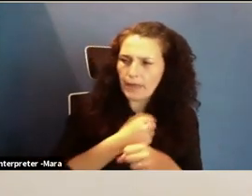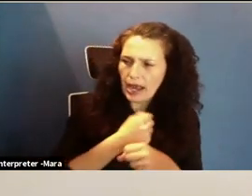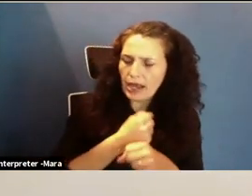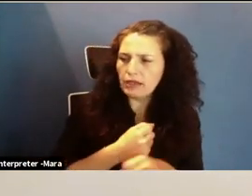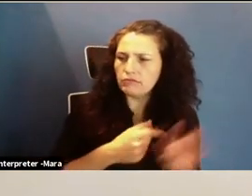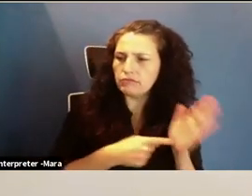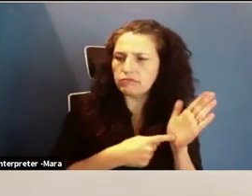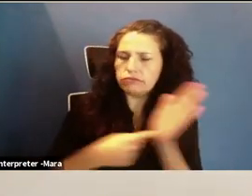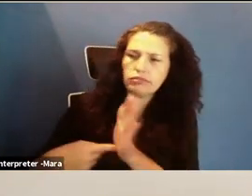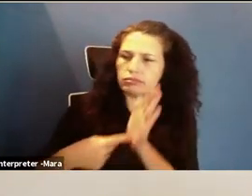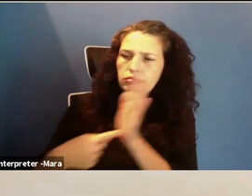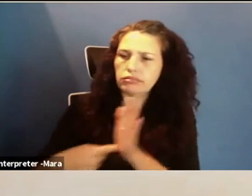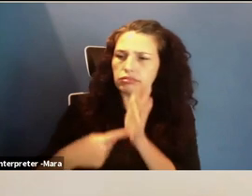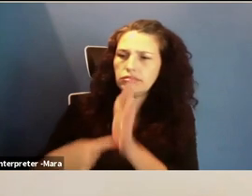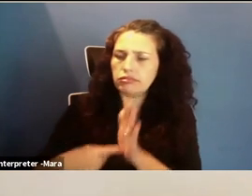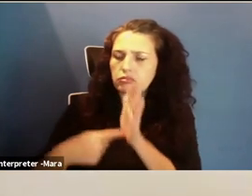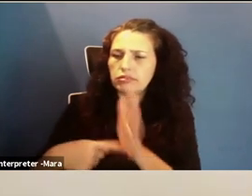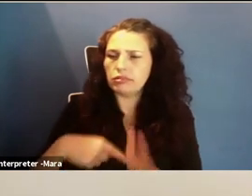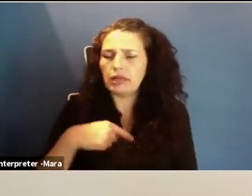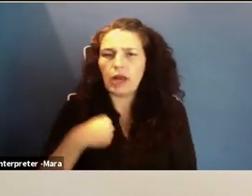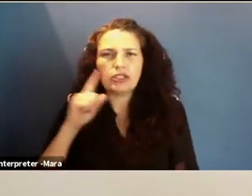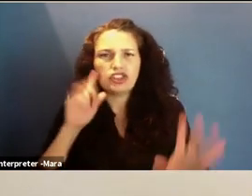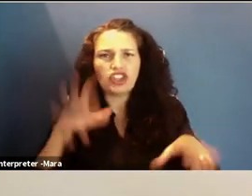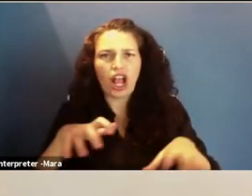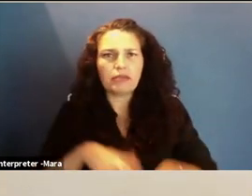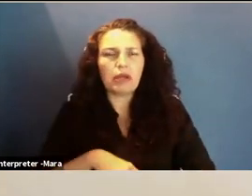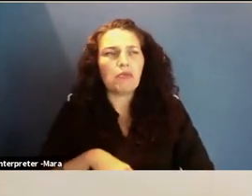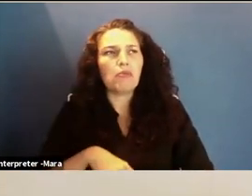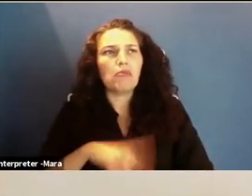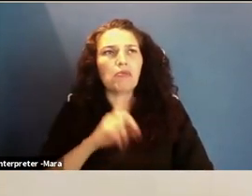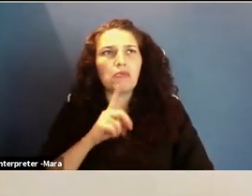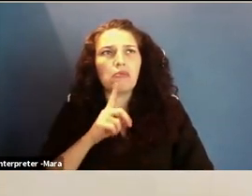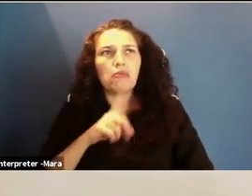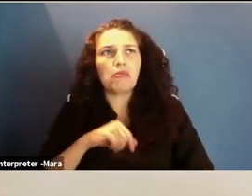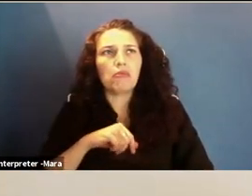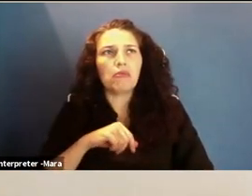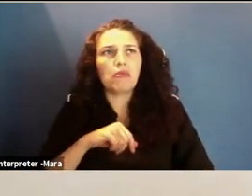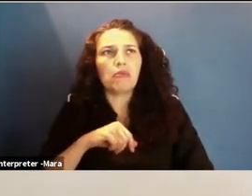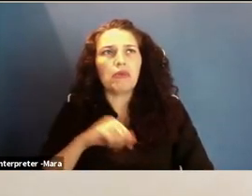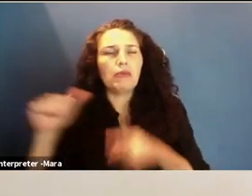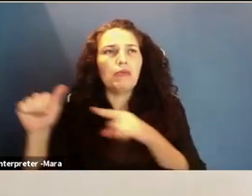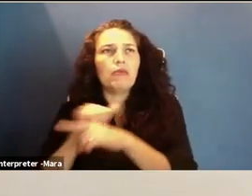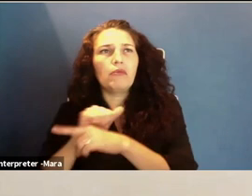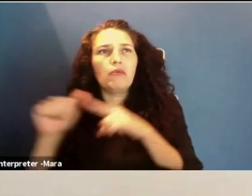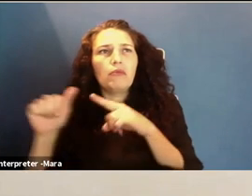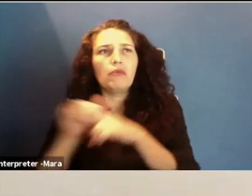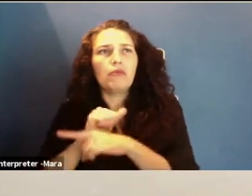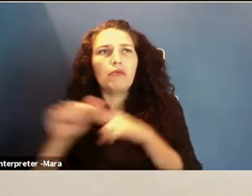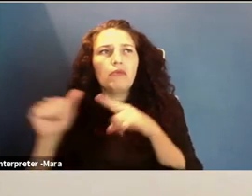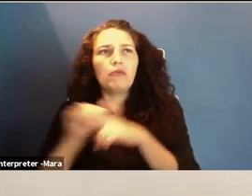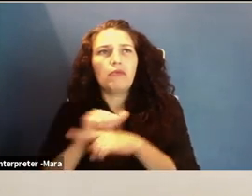stunned that in the 21st century, we would in effect be training kids to have unconscious